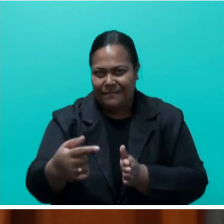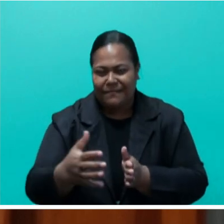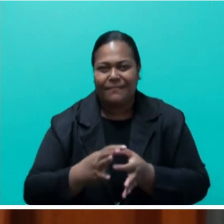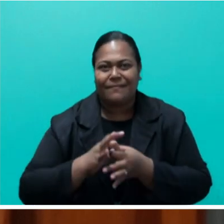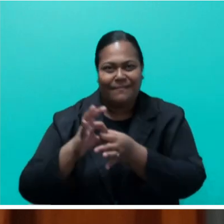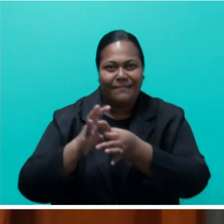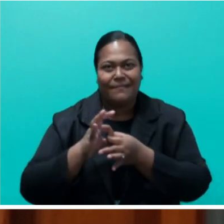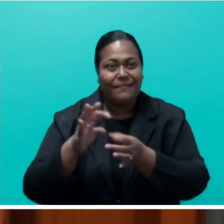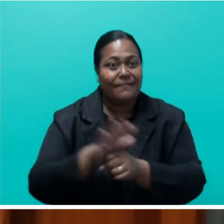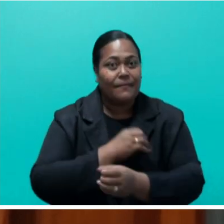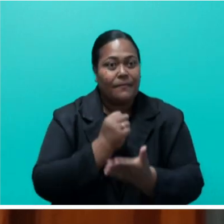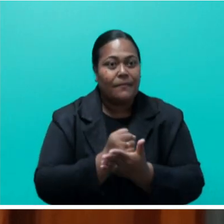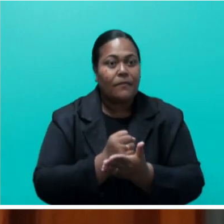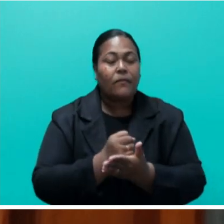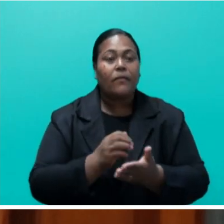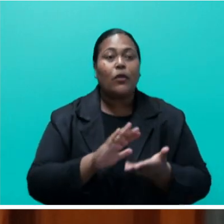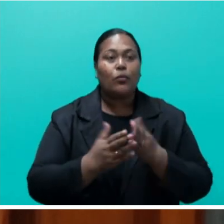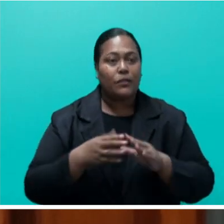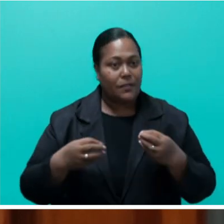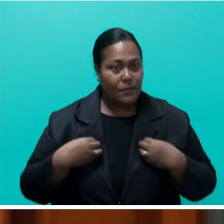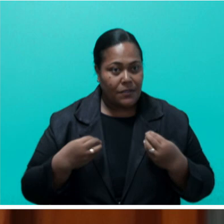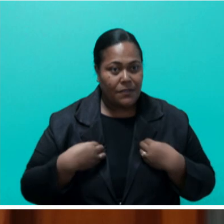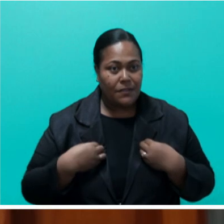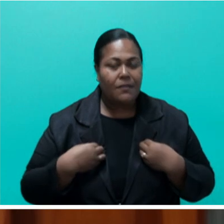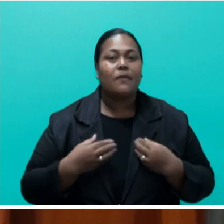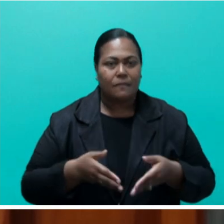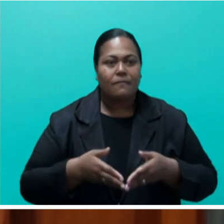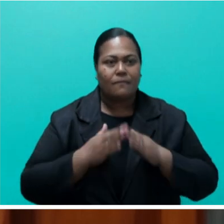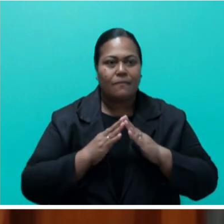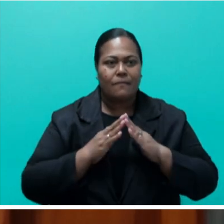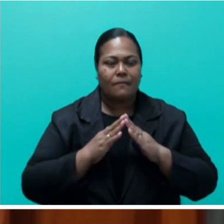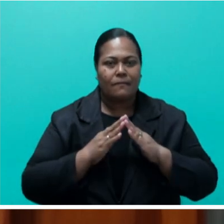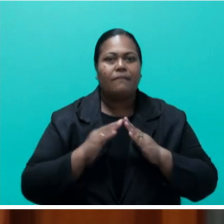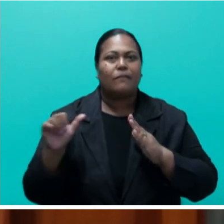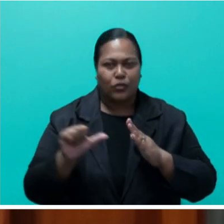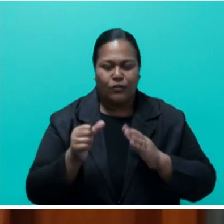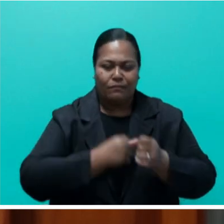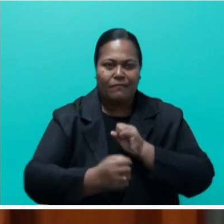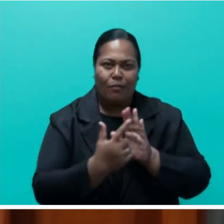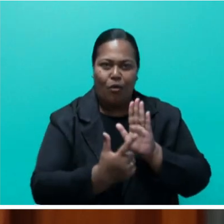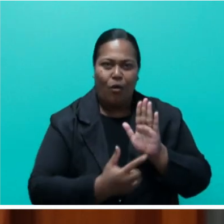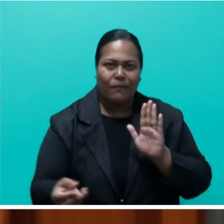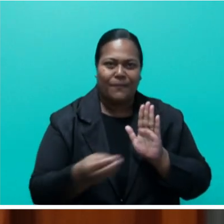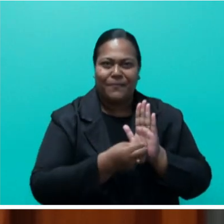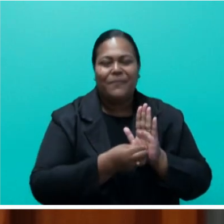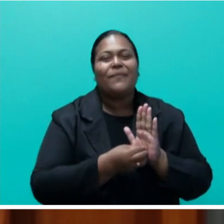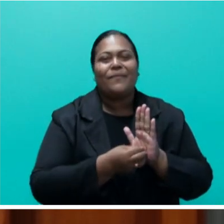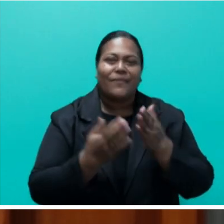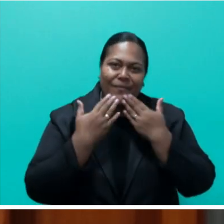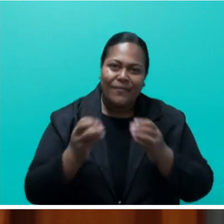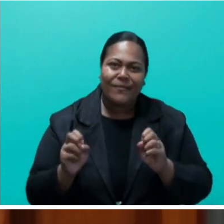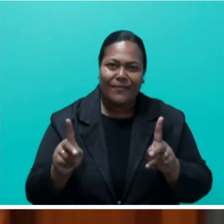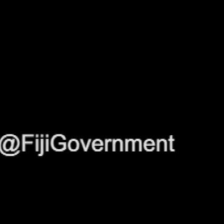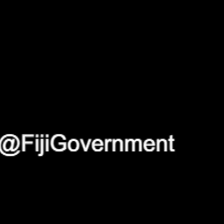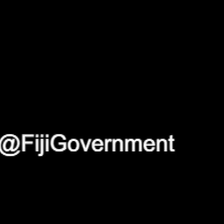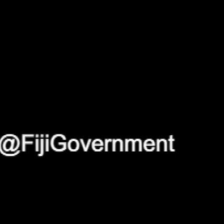that the cooperative movement moves to bigger and greater heights. I thank you for this opportunity, Hon. Speaker,